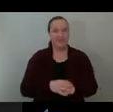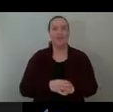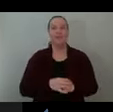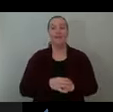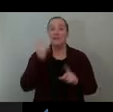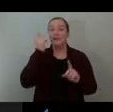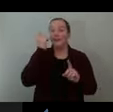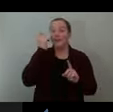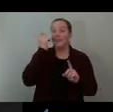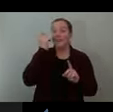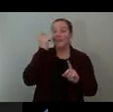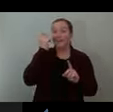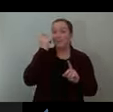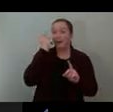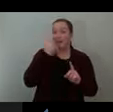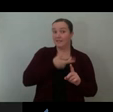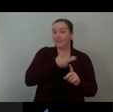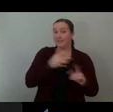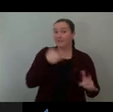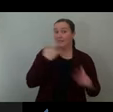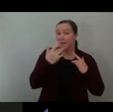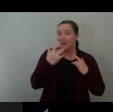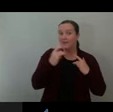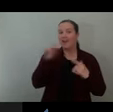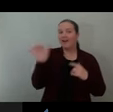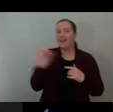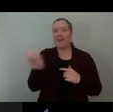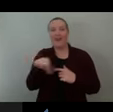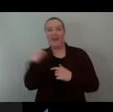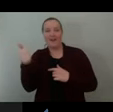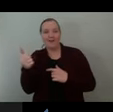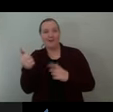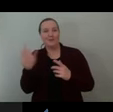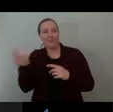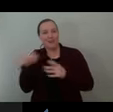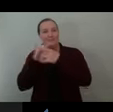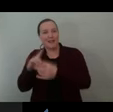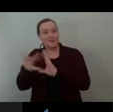stories, these are real and waiting to greet you under the gardener.